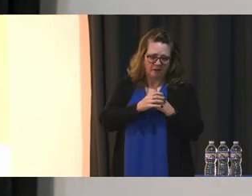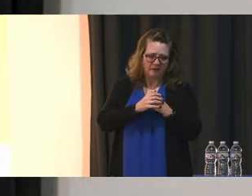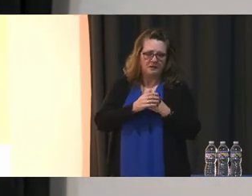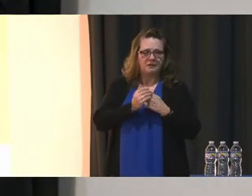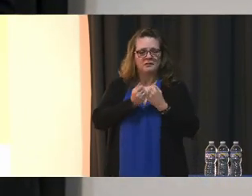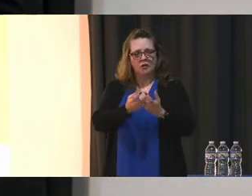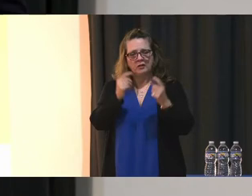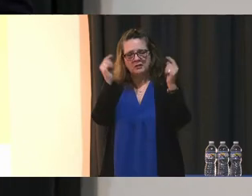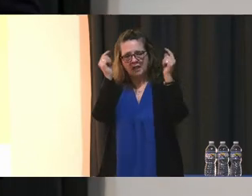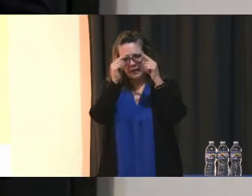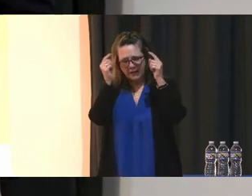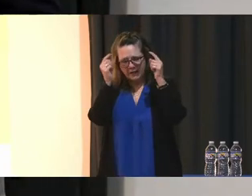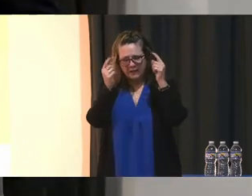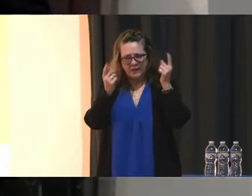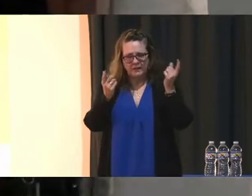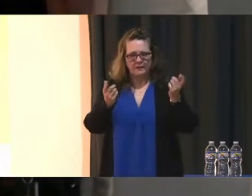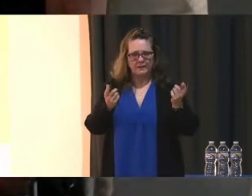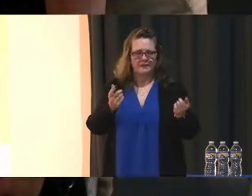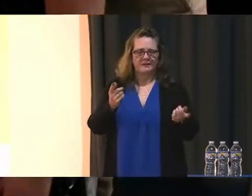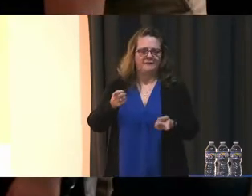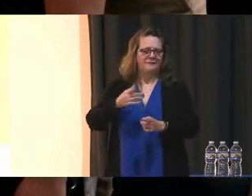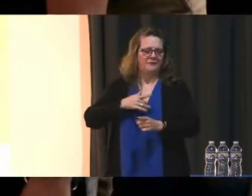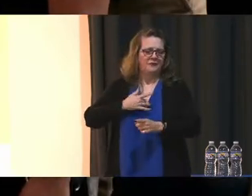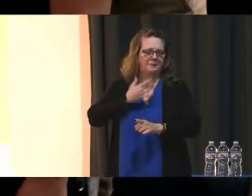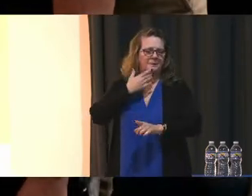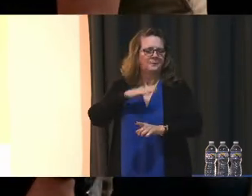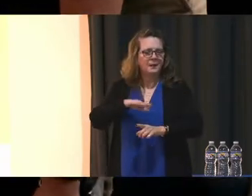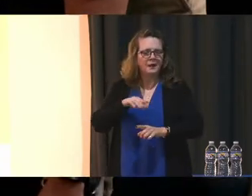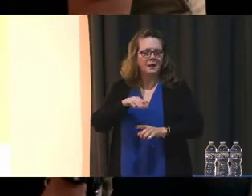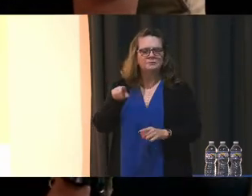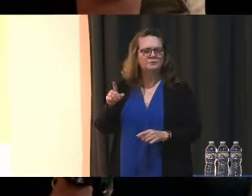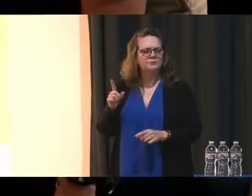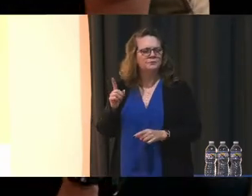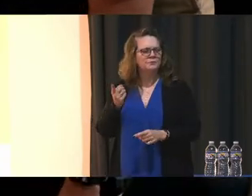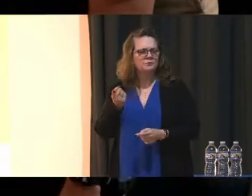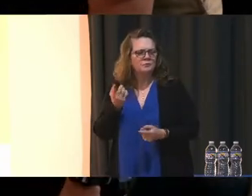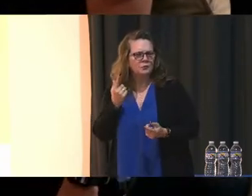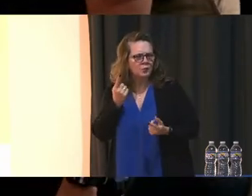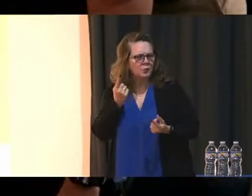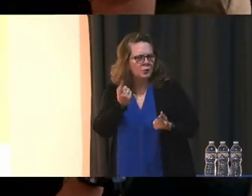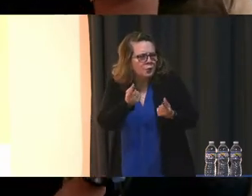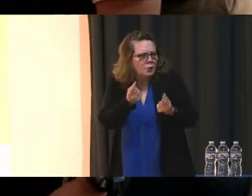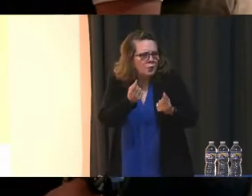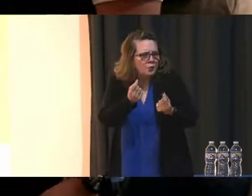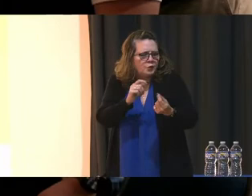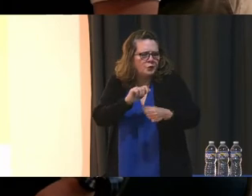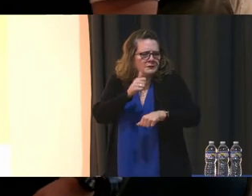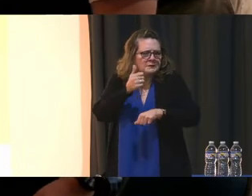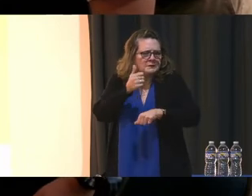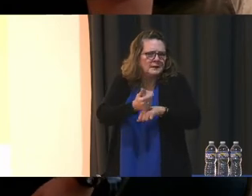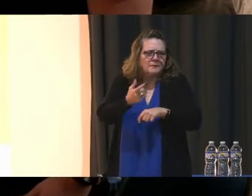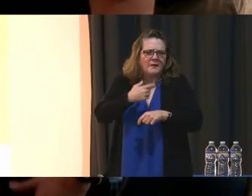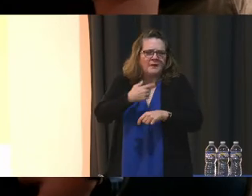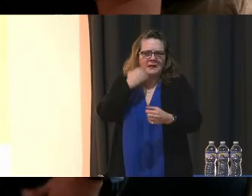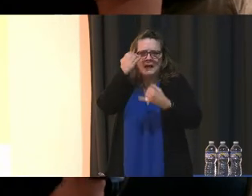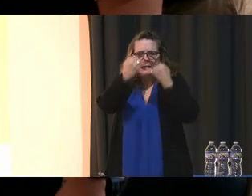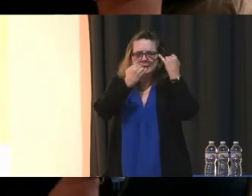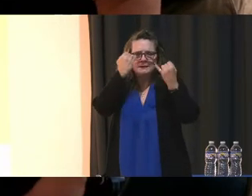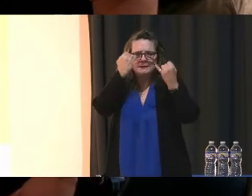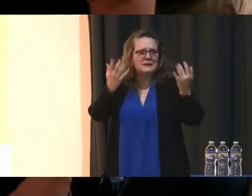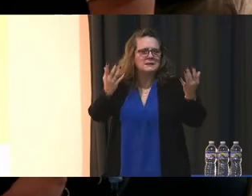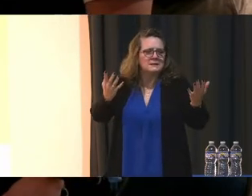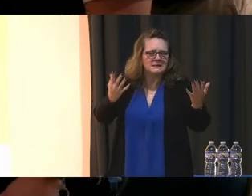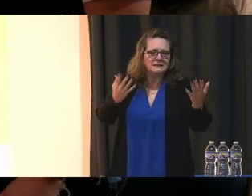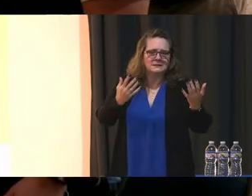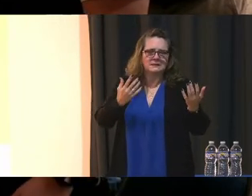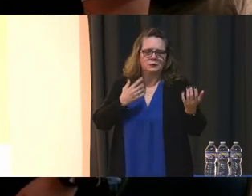headaches, makes her feel bad So she was wondering if there's anything being put into place or any like ideas Perhaps like having a